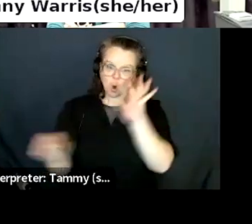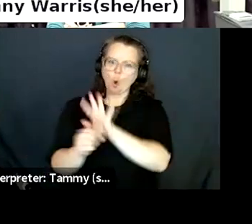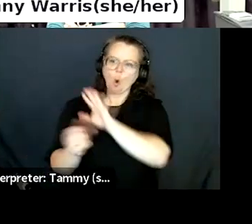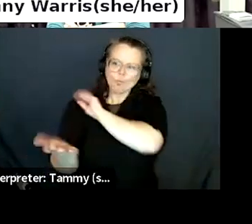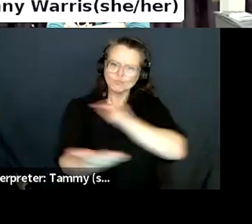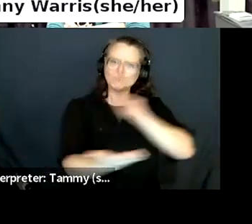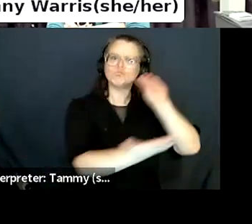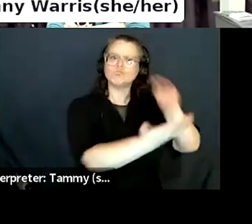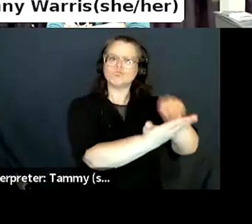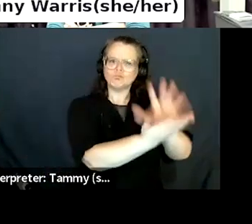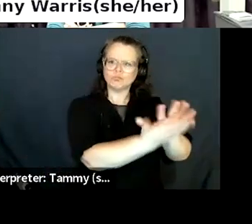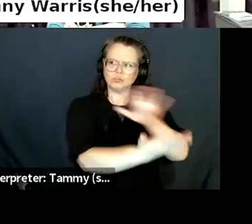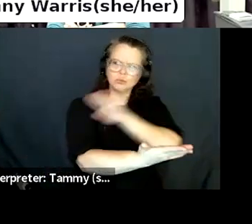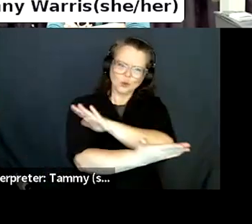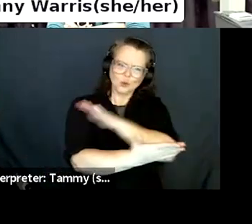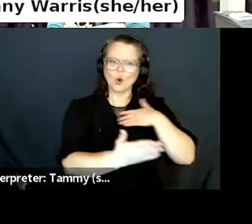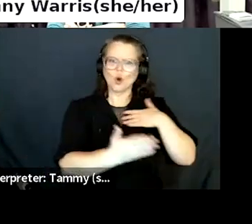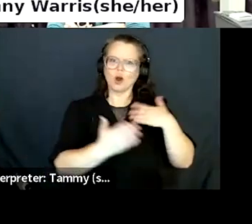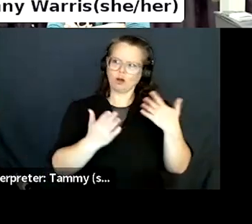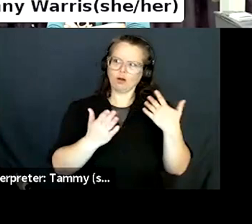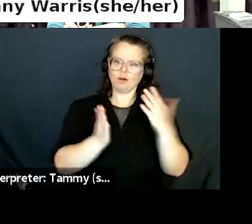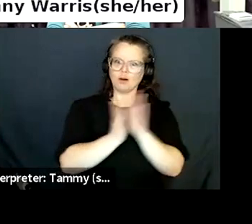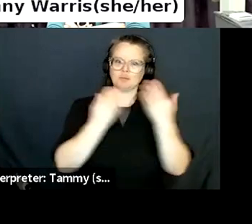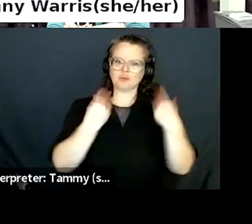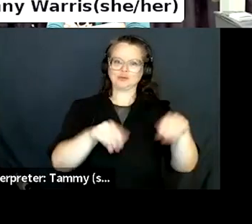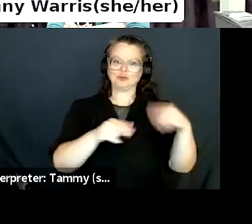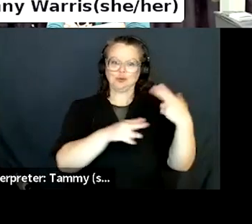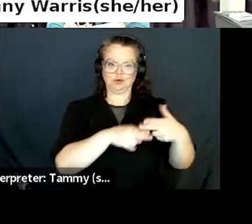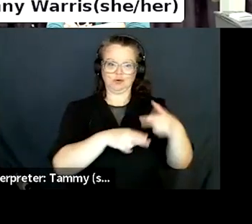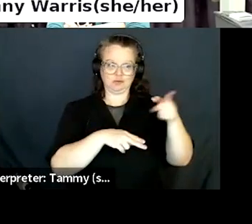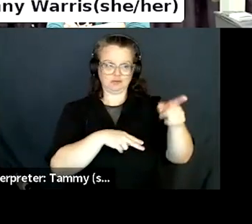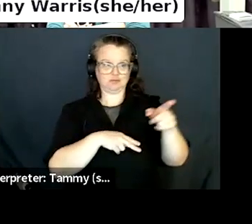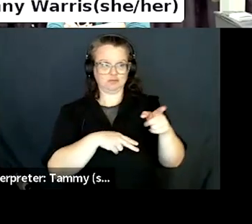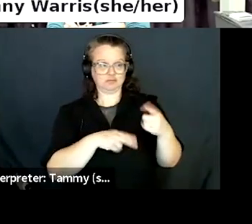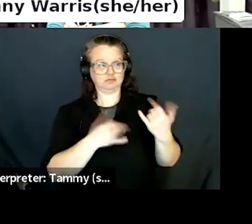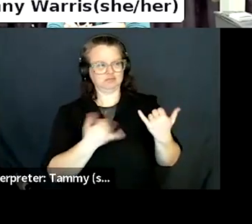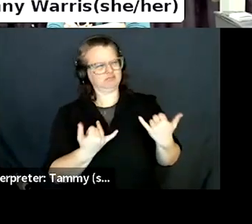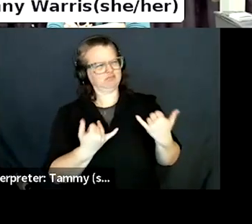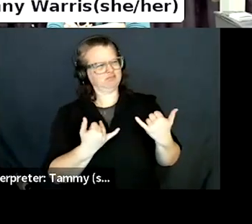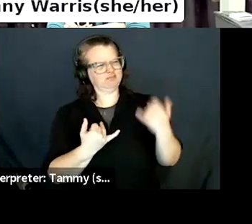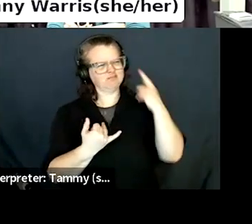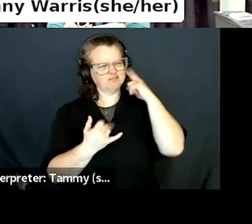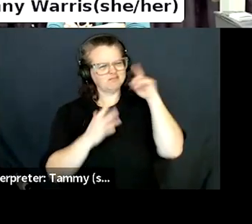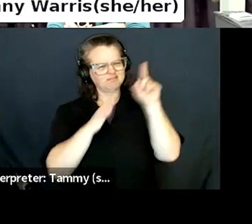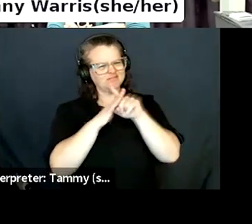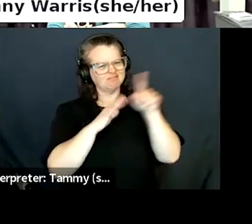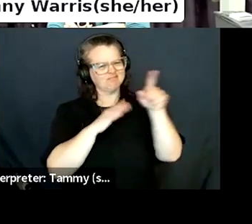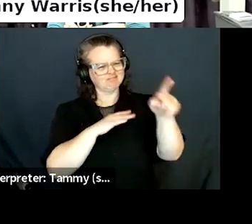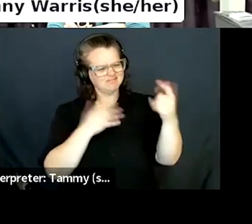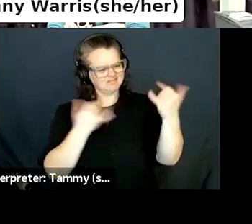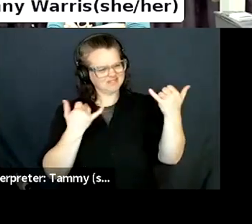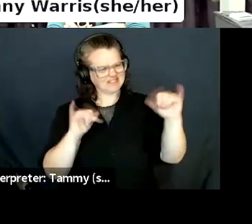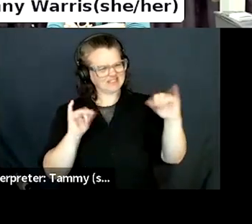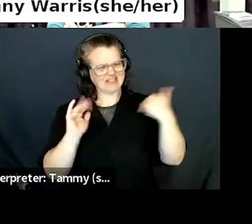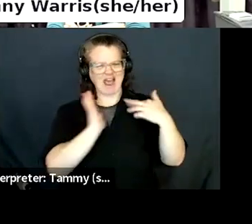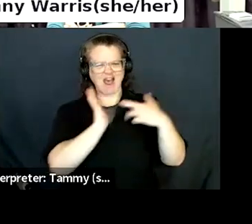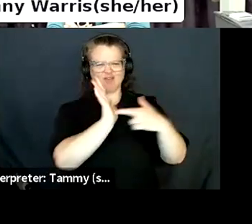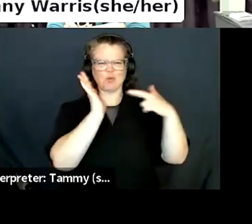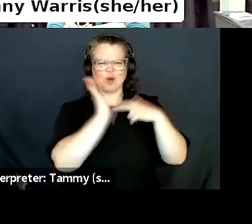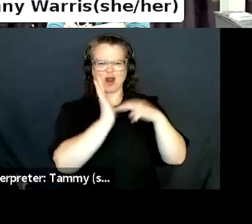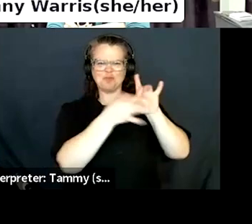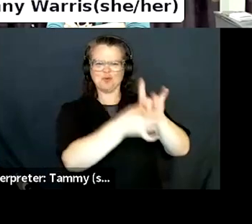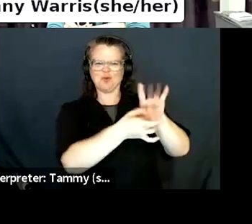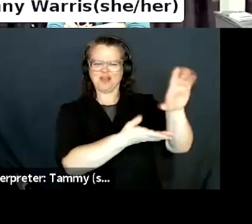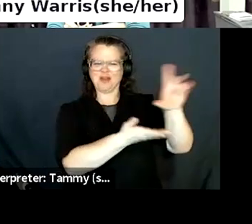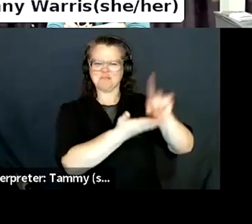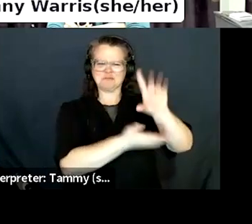the other thing is there's some information that's just hard to find. And, um, in some cases it used to be easier. How a publisher wants